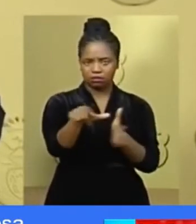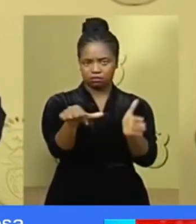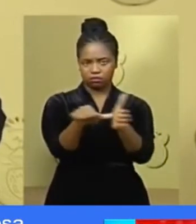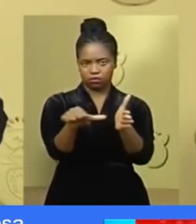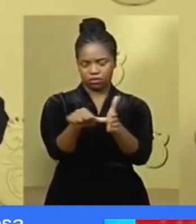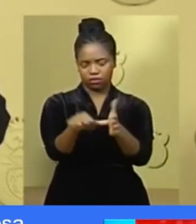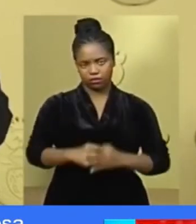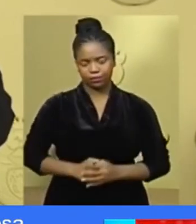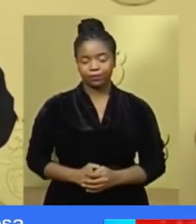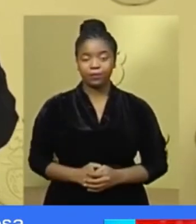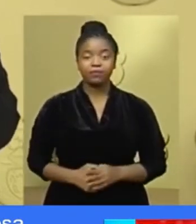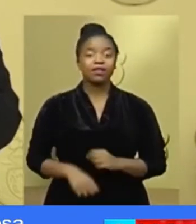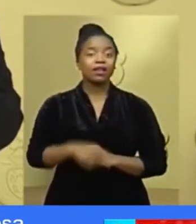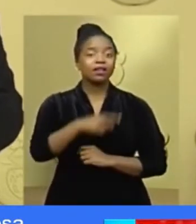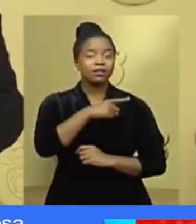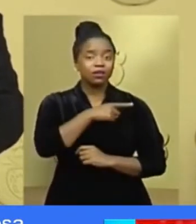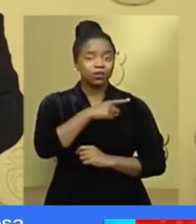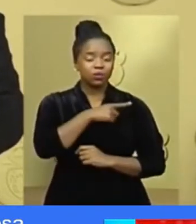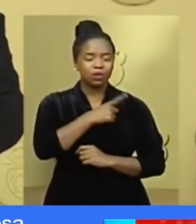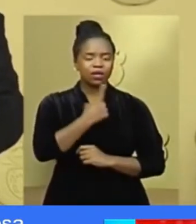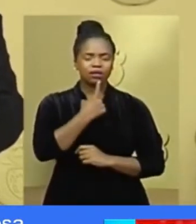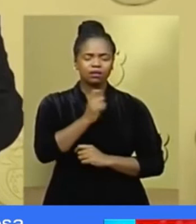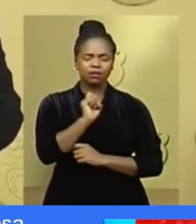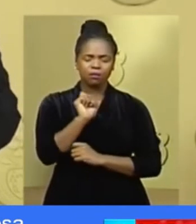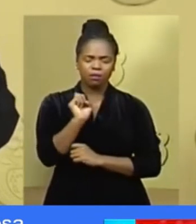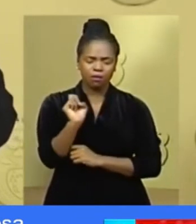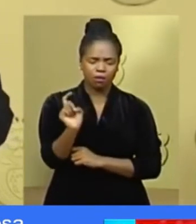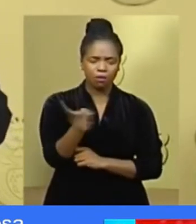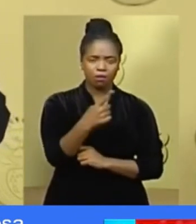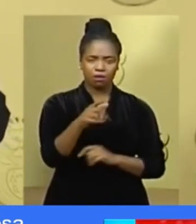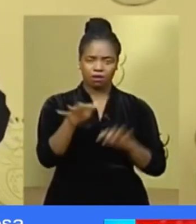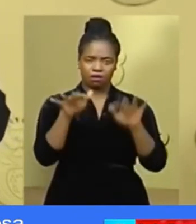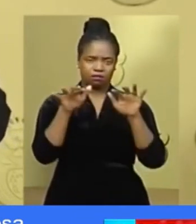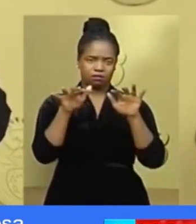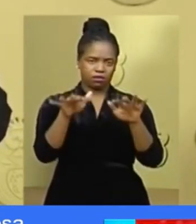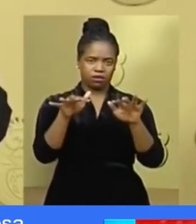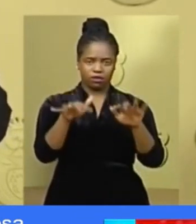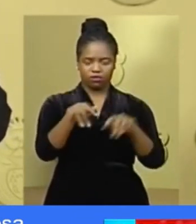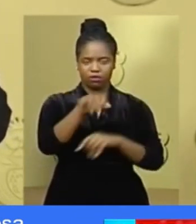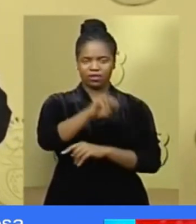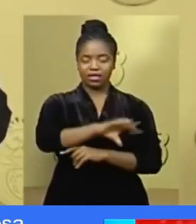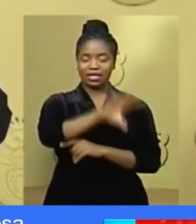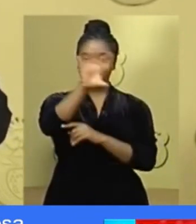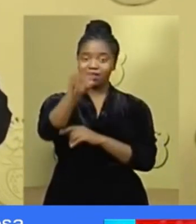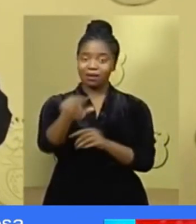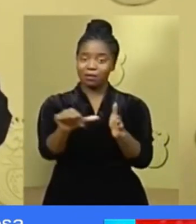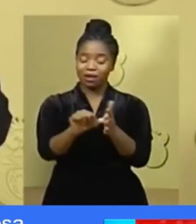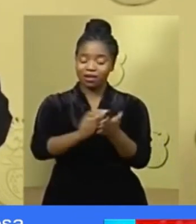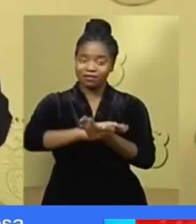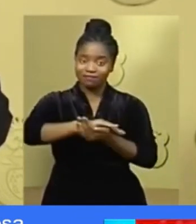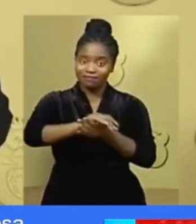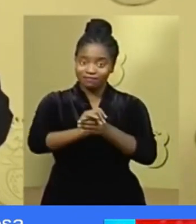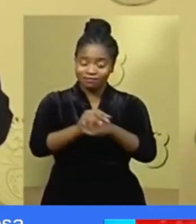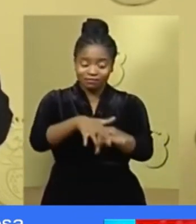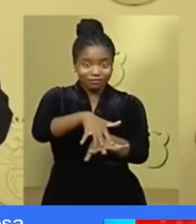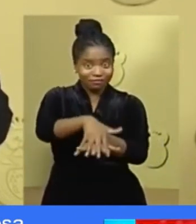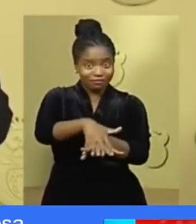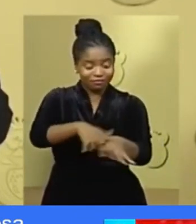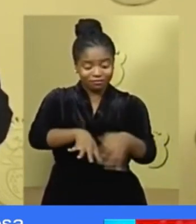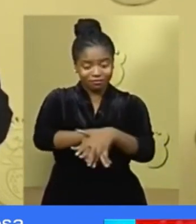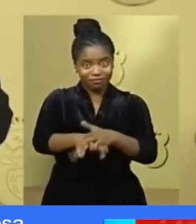We are therefore once more calling on everyone to wash hands frequently